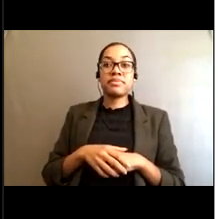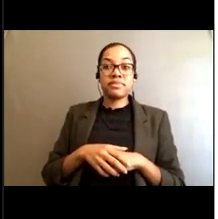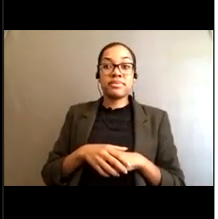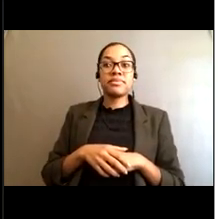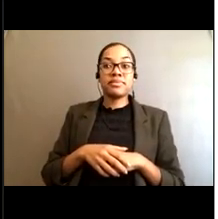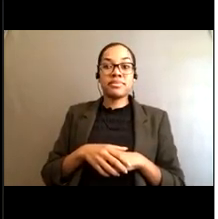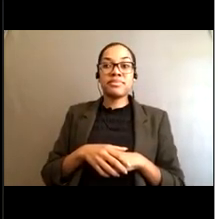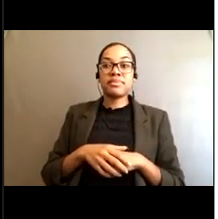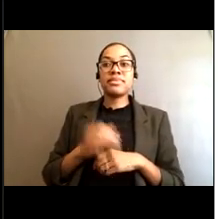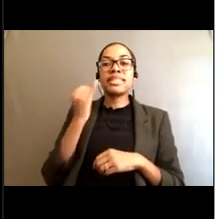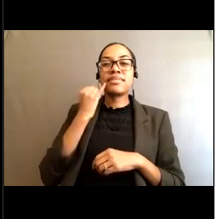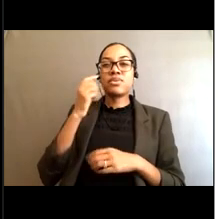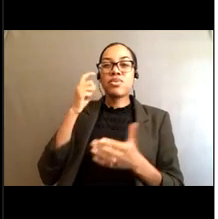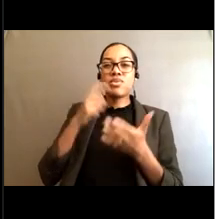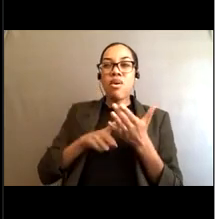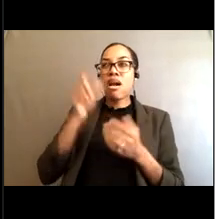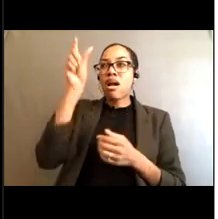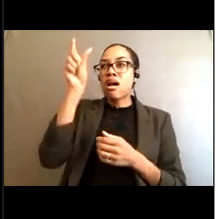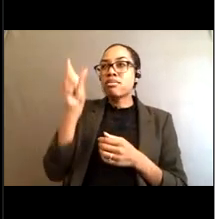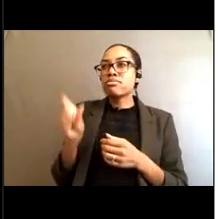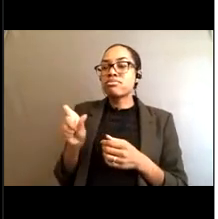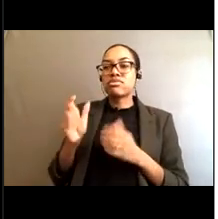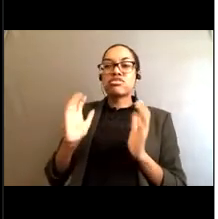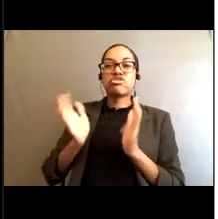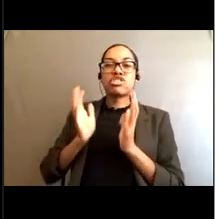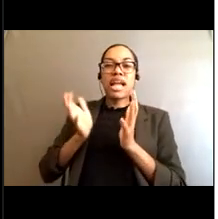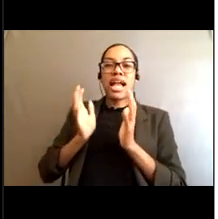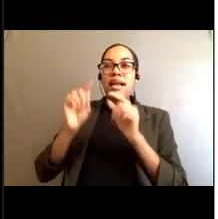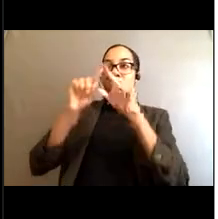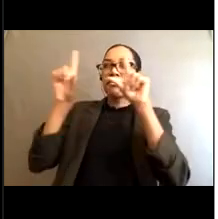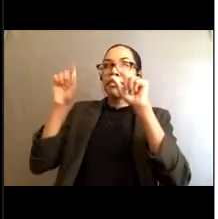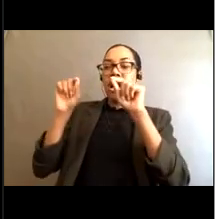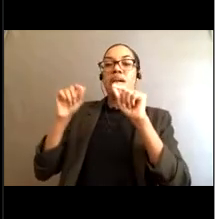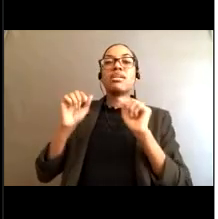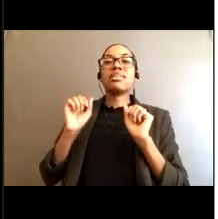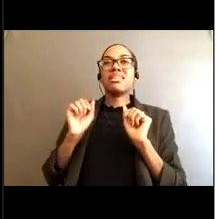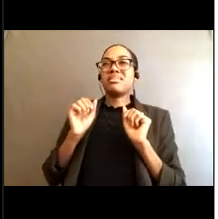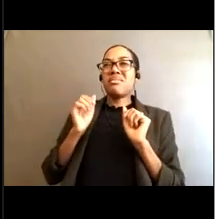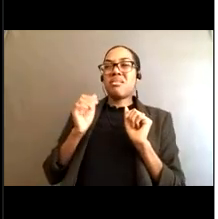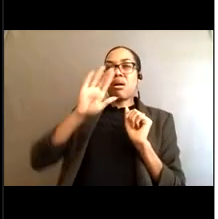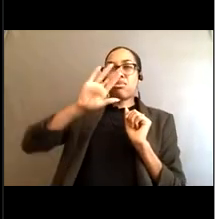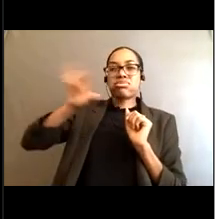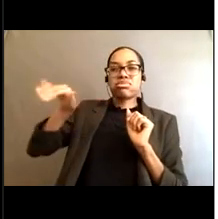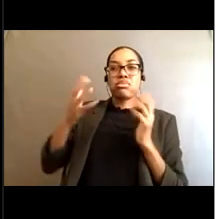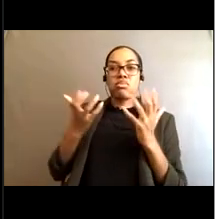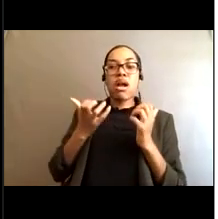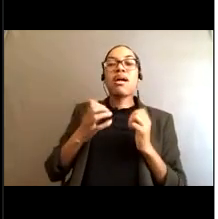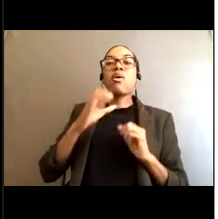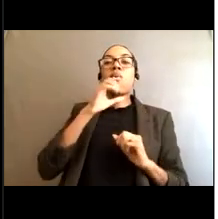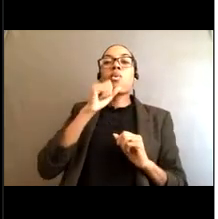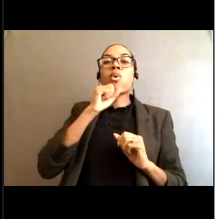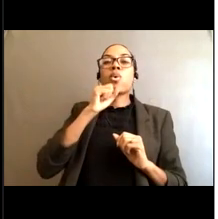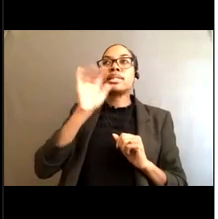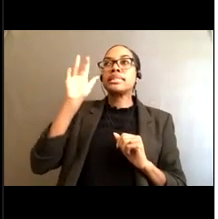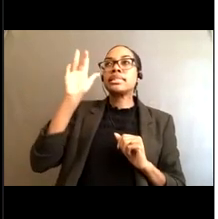chat box is in the way, you can collapse it when you click on that orange arrow at the right top-hand corner.